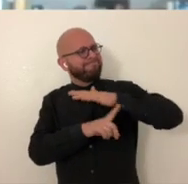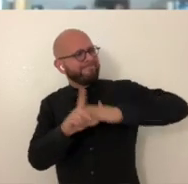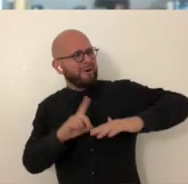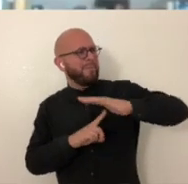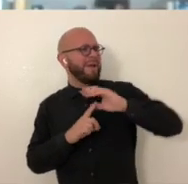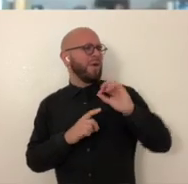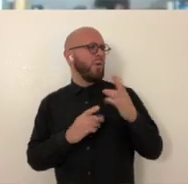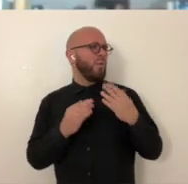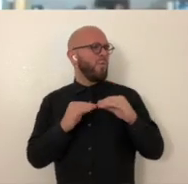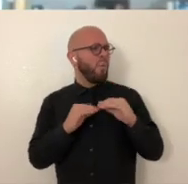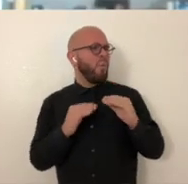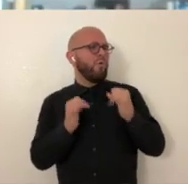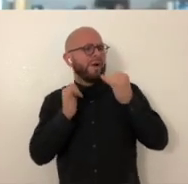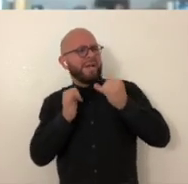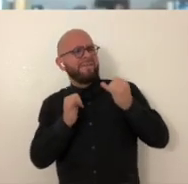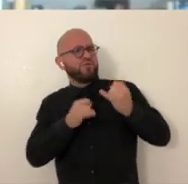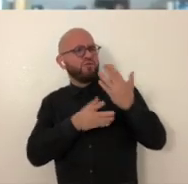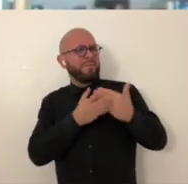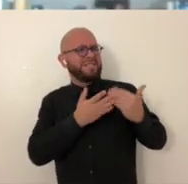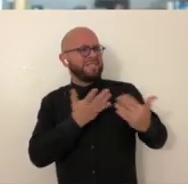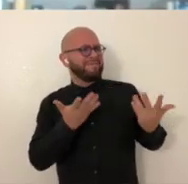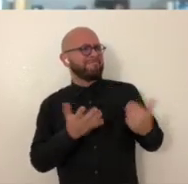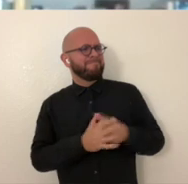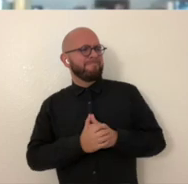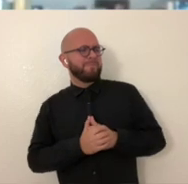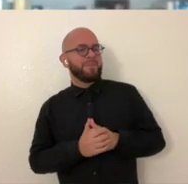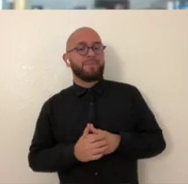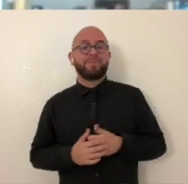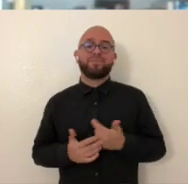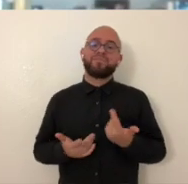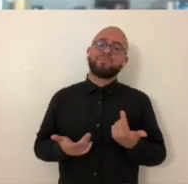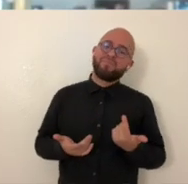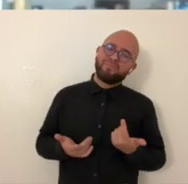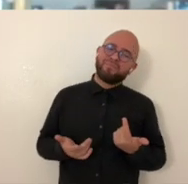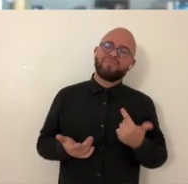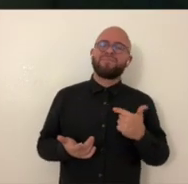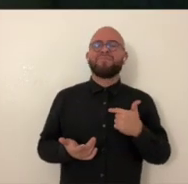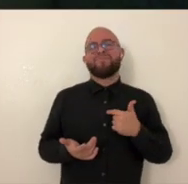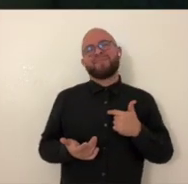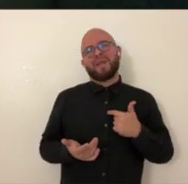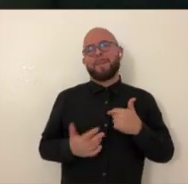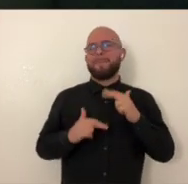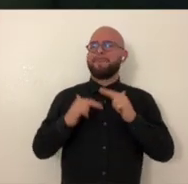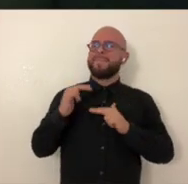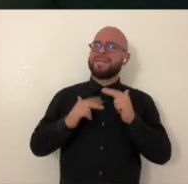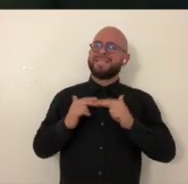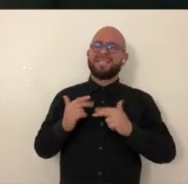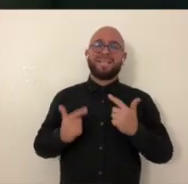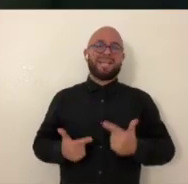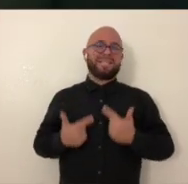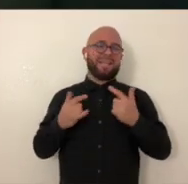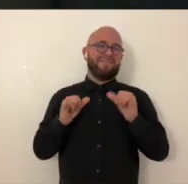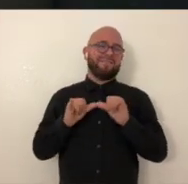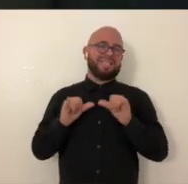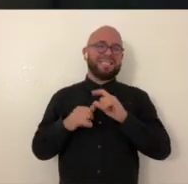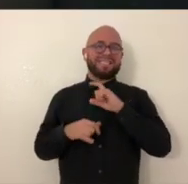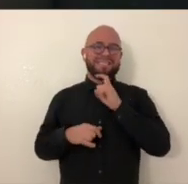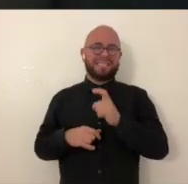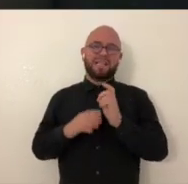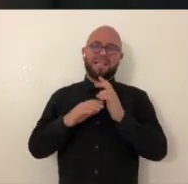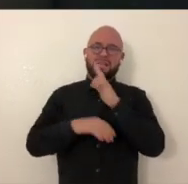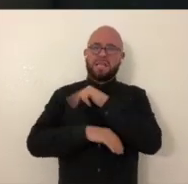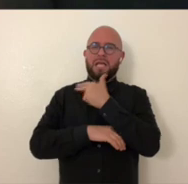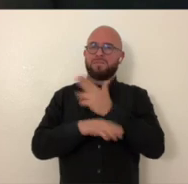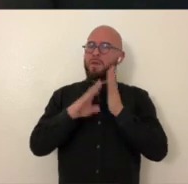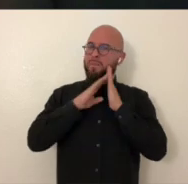build environments? Are you just trying to do more individual pieces? Um, so I'm basically building this life size